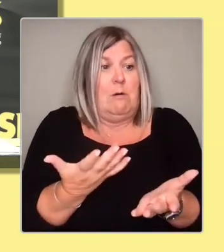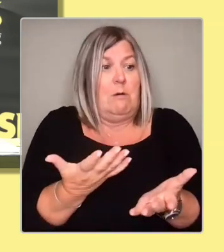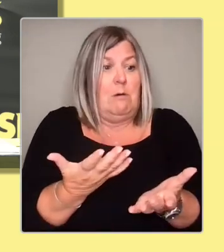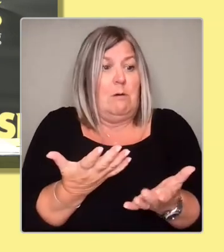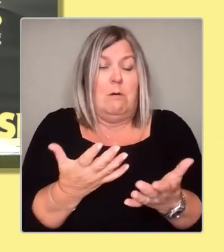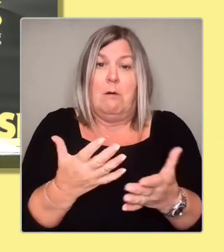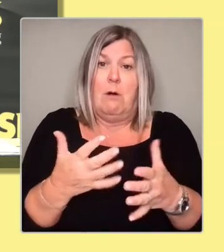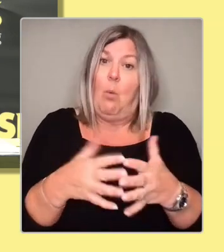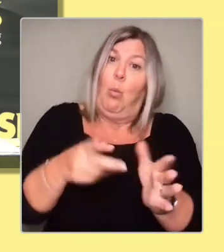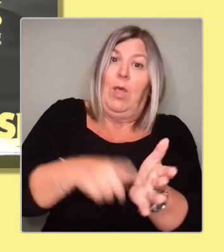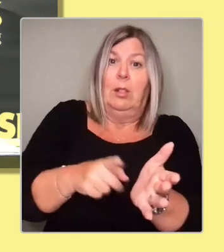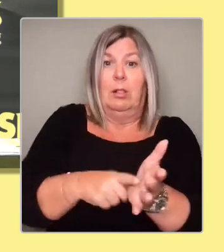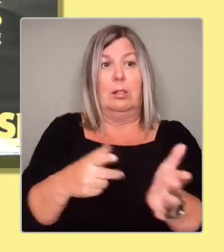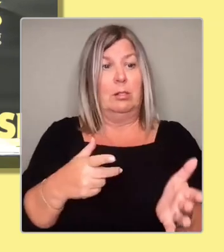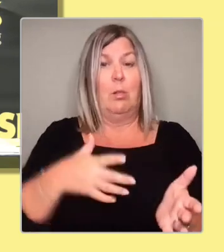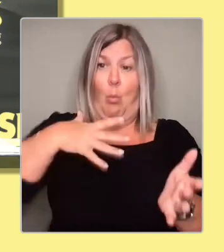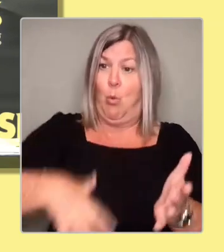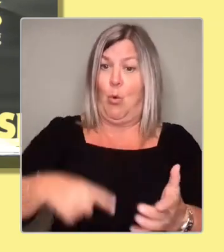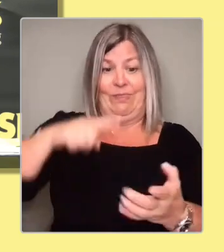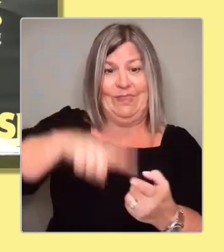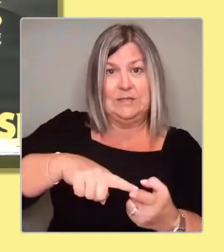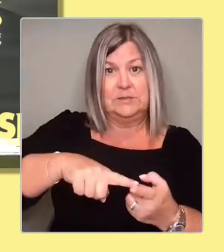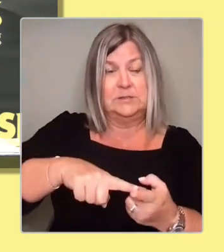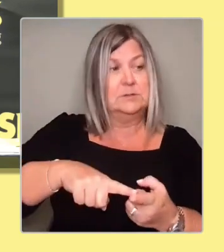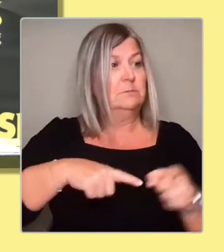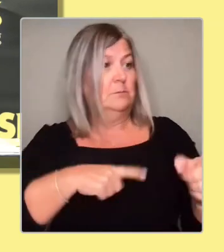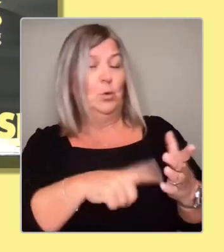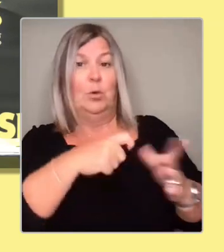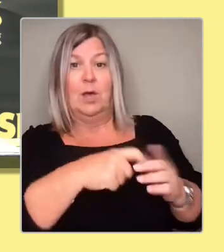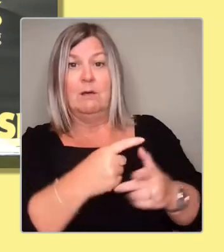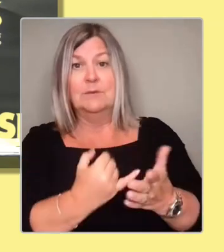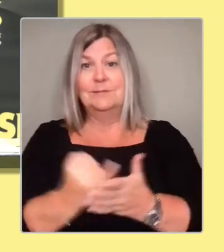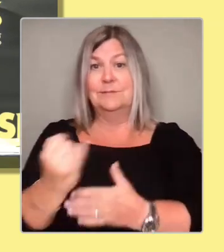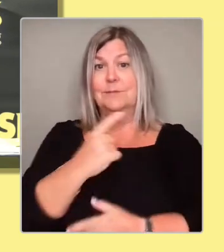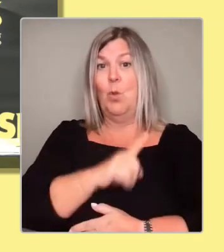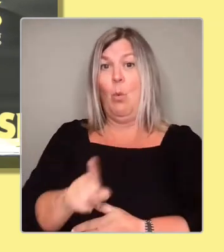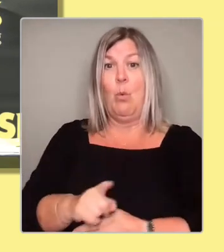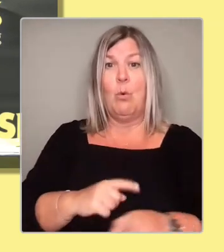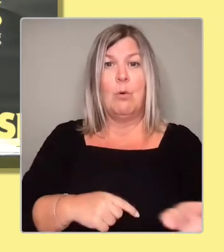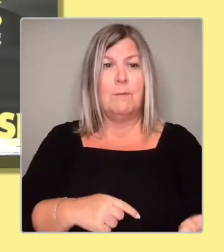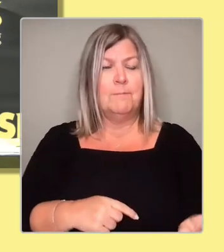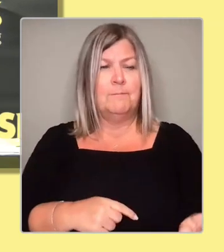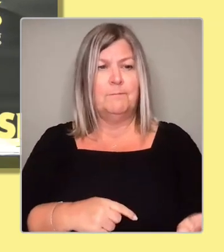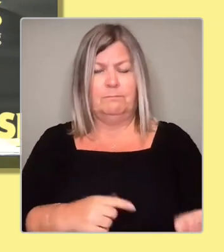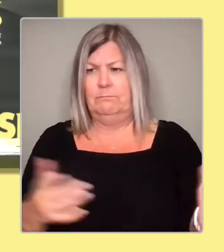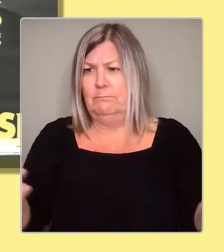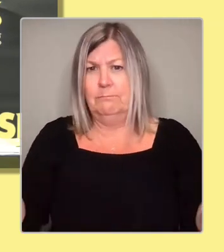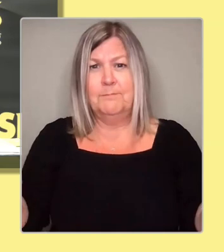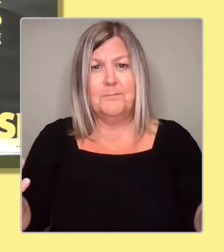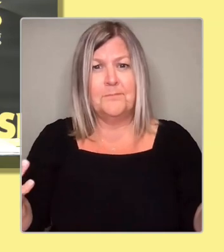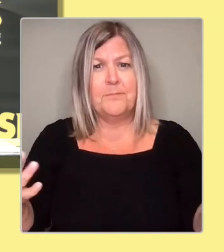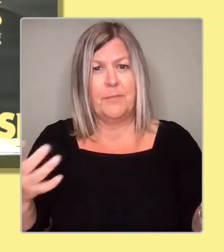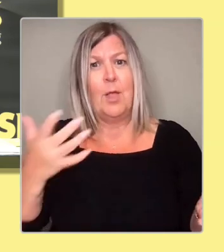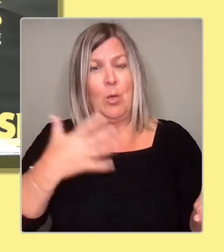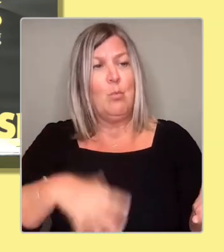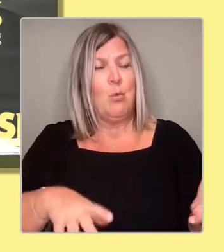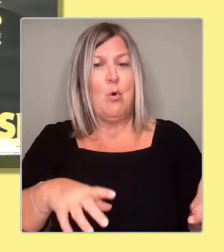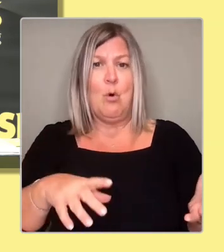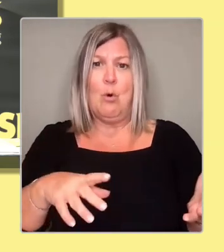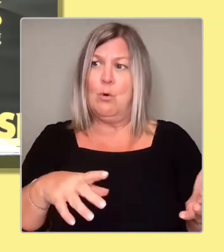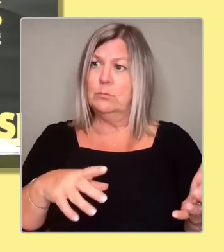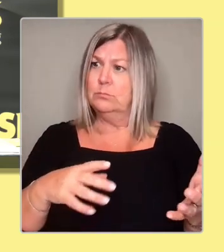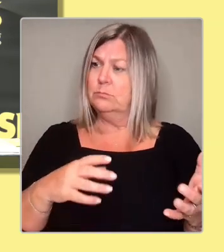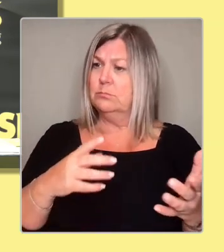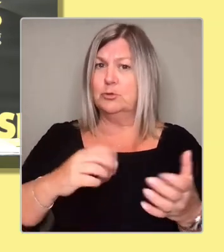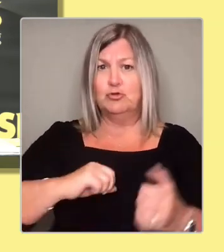doing that right now. And what they want to do, obviously, is they want to stop Scotland expressing its will, because they're scared of